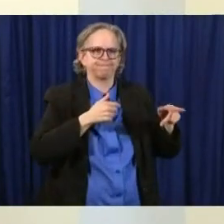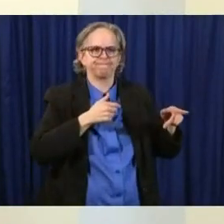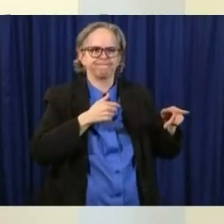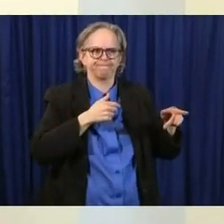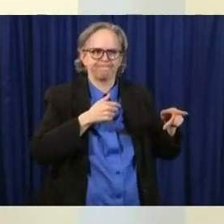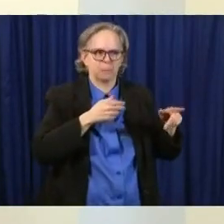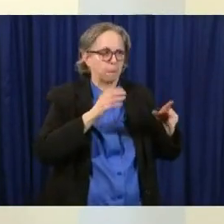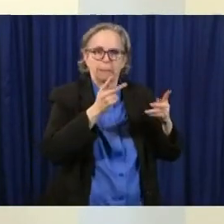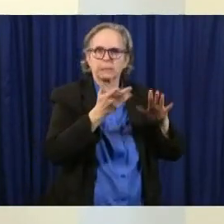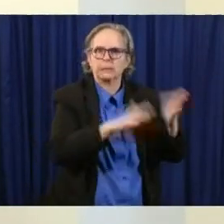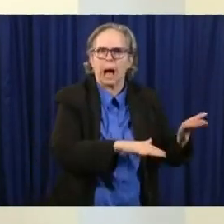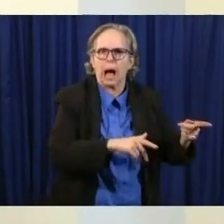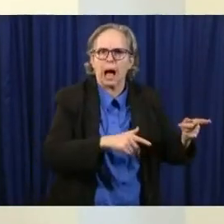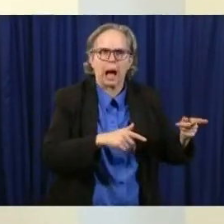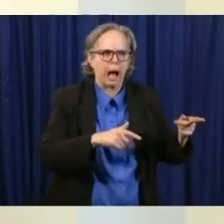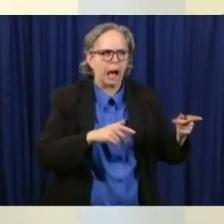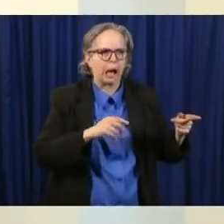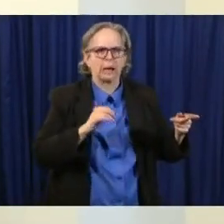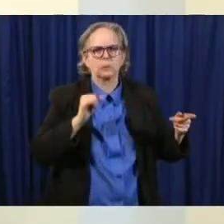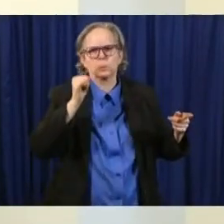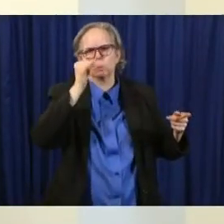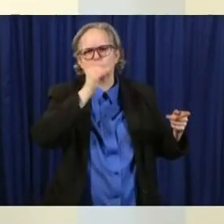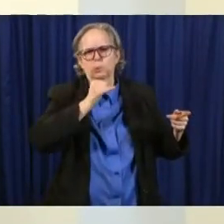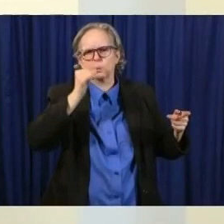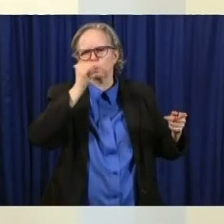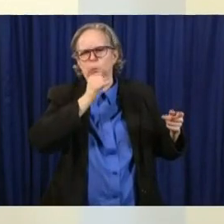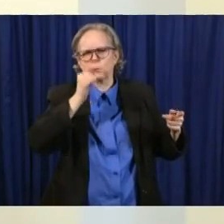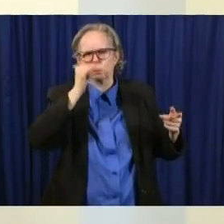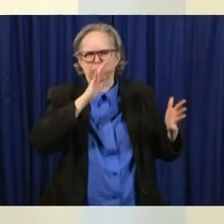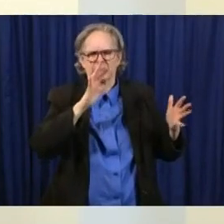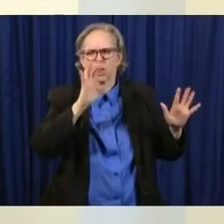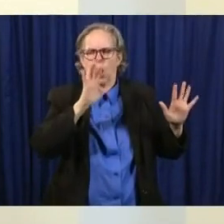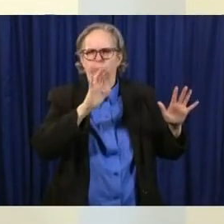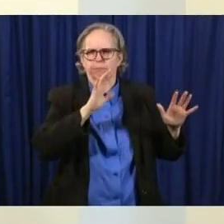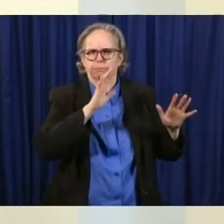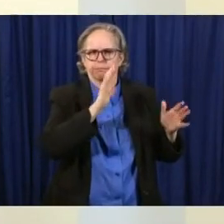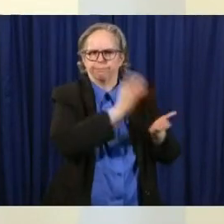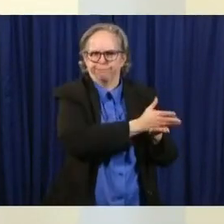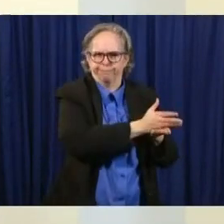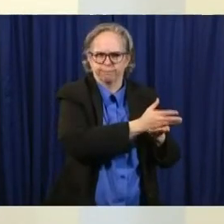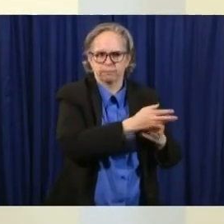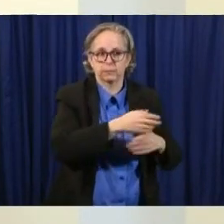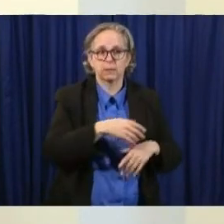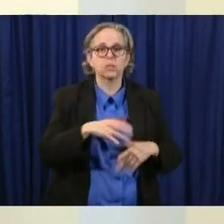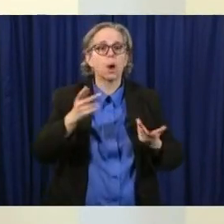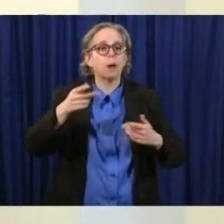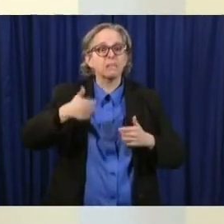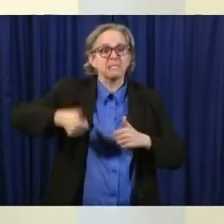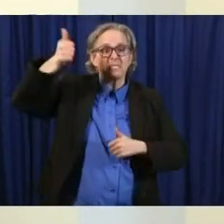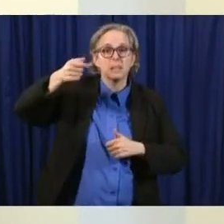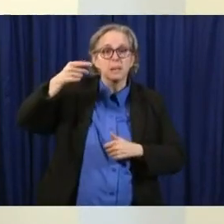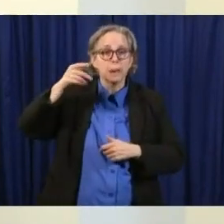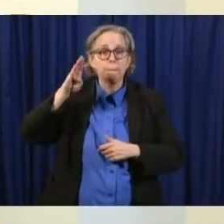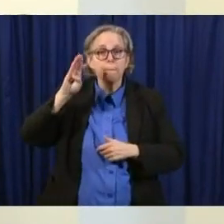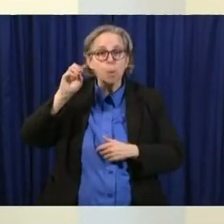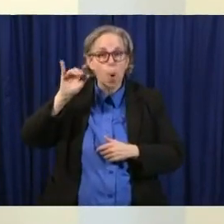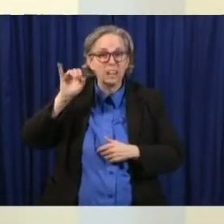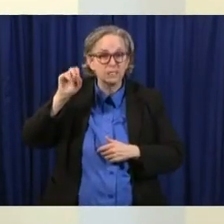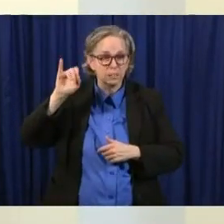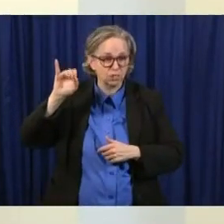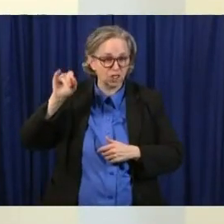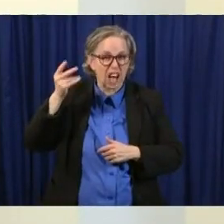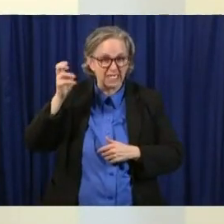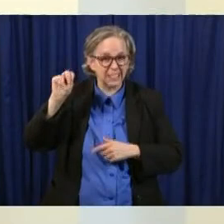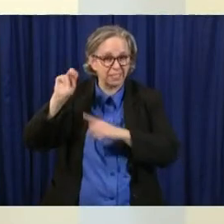sick and has lifelong consequences um boris johnson just came out having recovered from this you know very much did